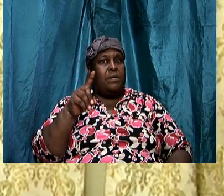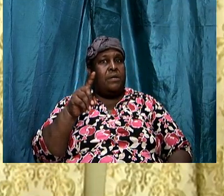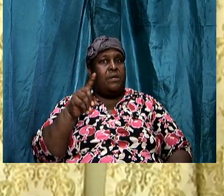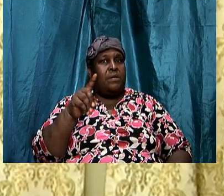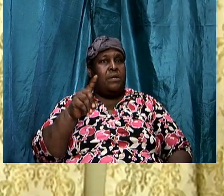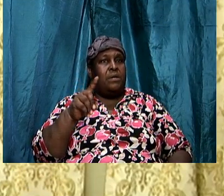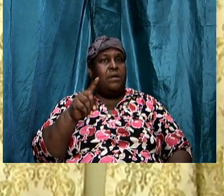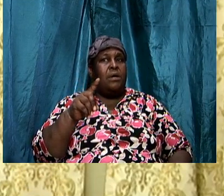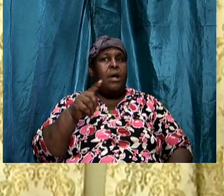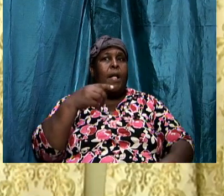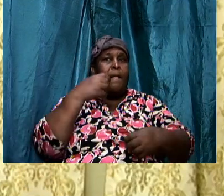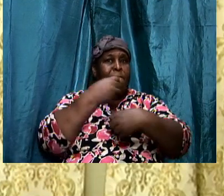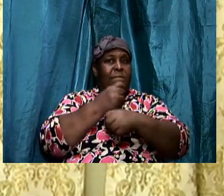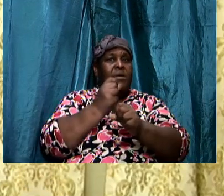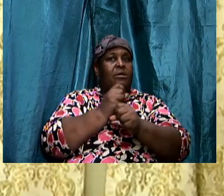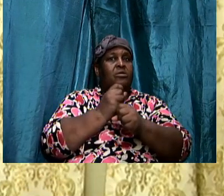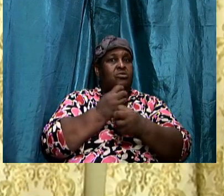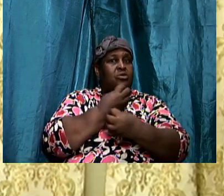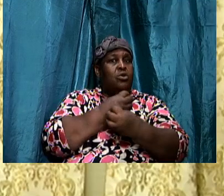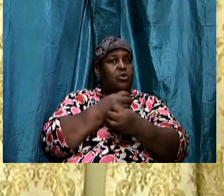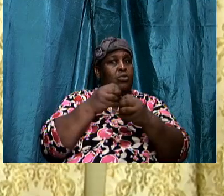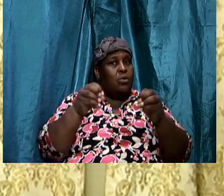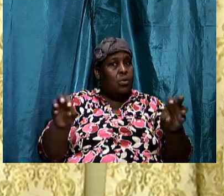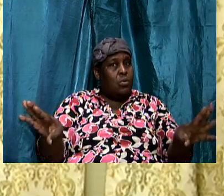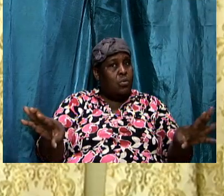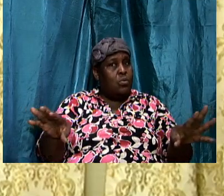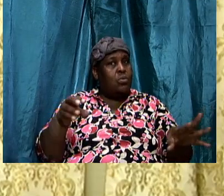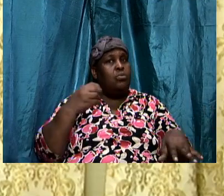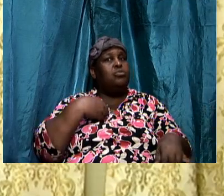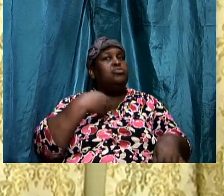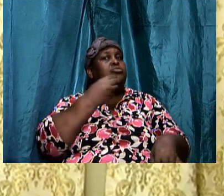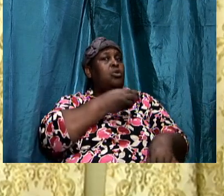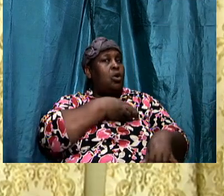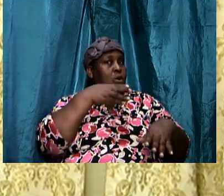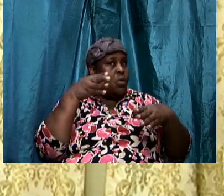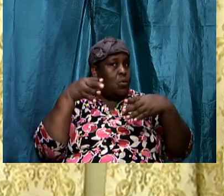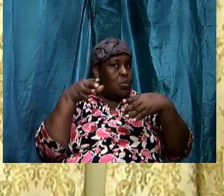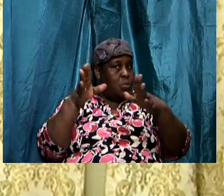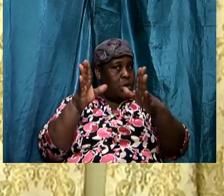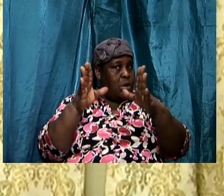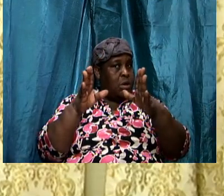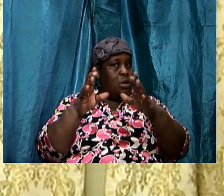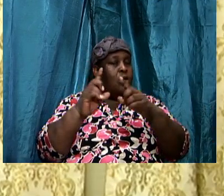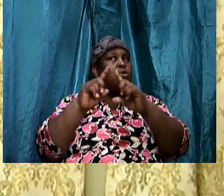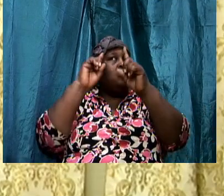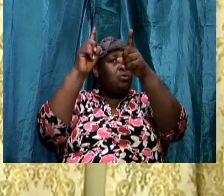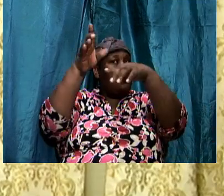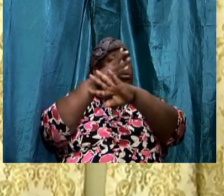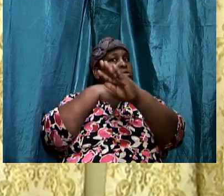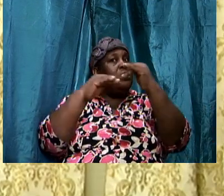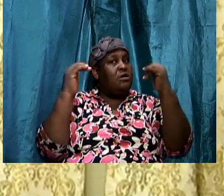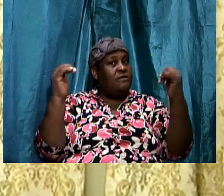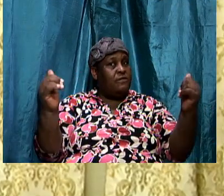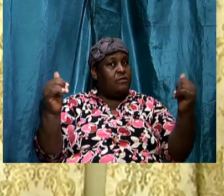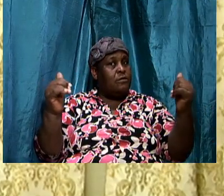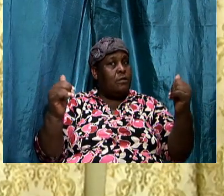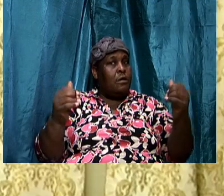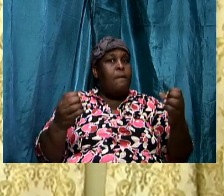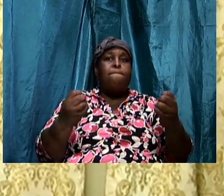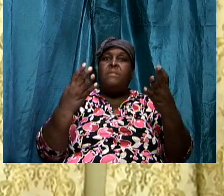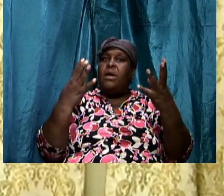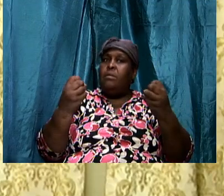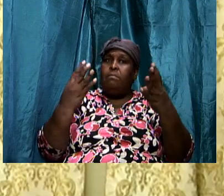And to cause us to lose. Our way. Many saints. Right now. And I am not asking. You know yourselves.